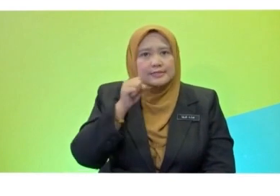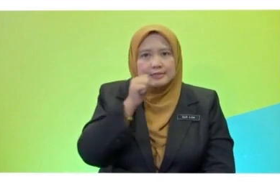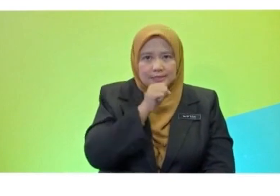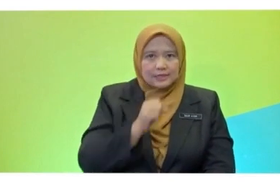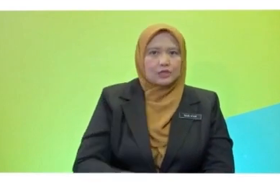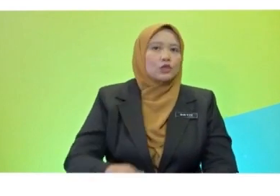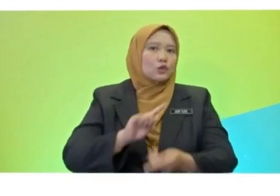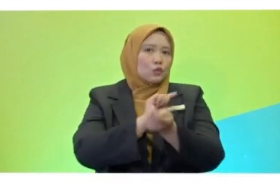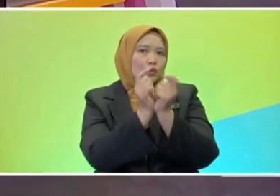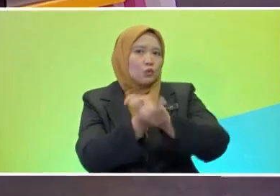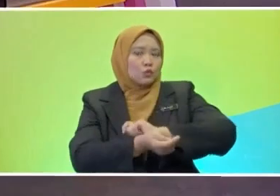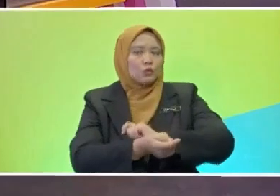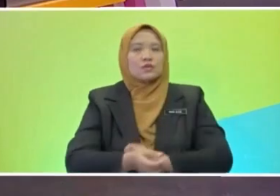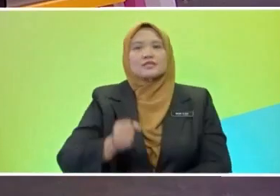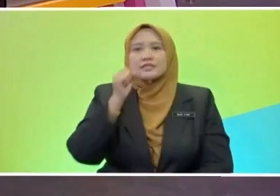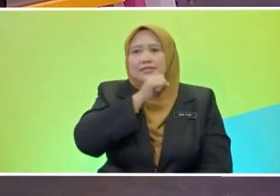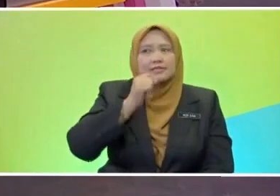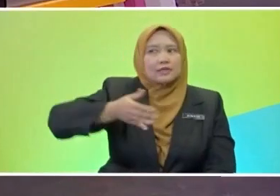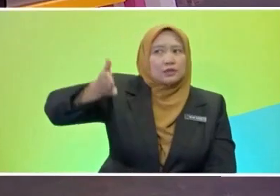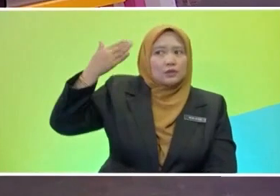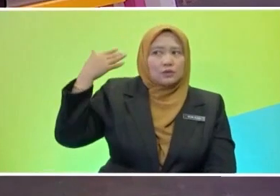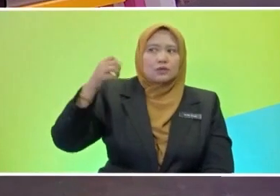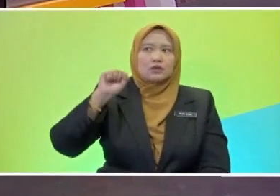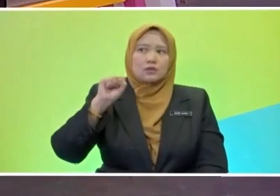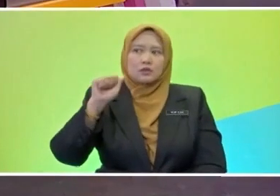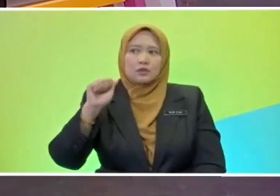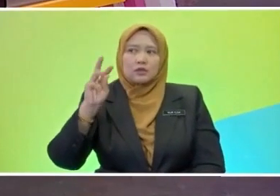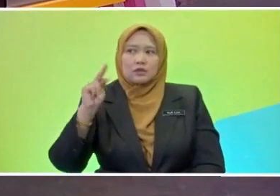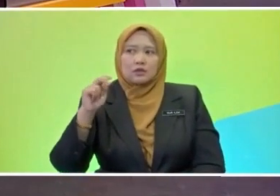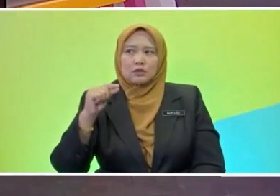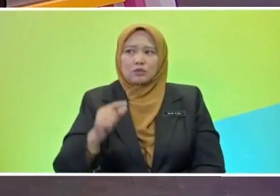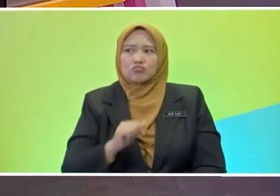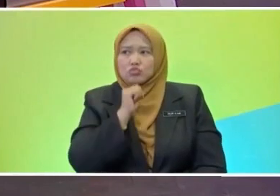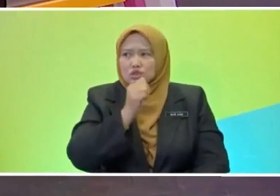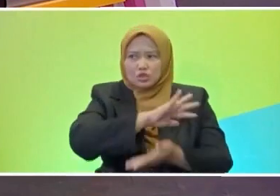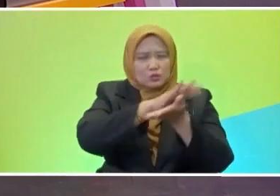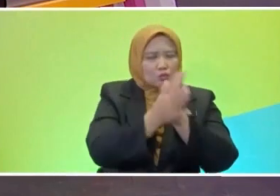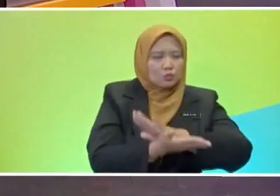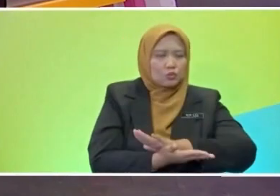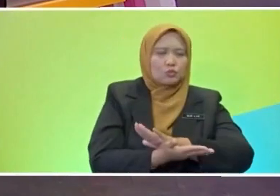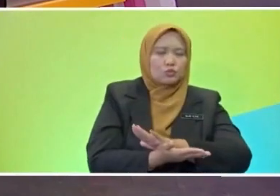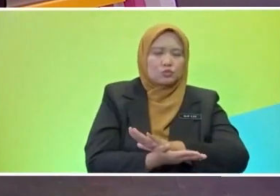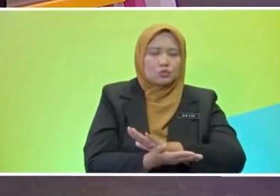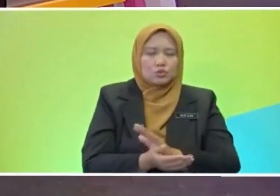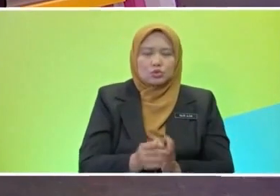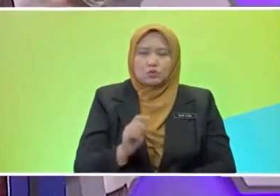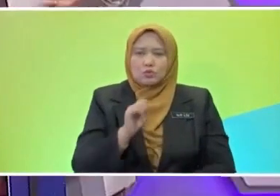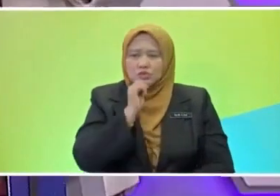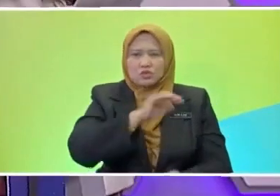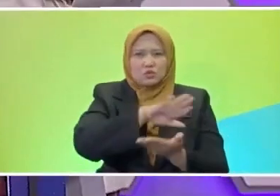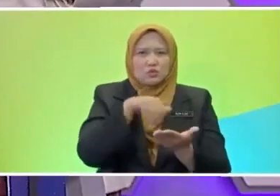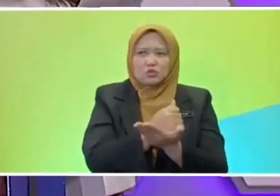Some past tense forms do not change at all. For example, the word put, cut,